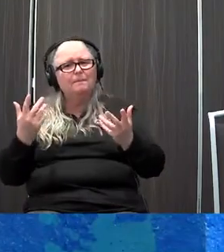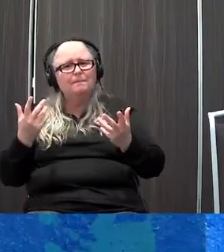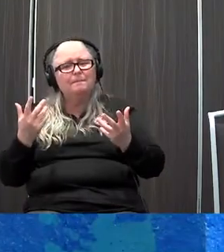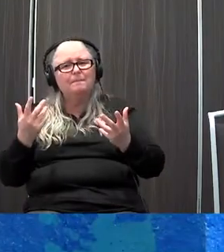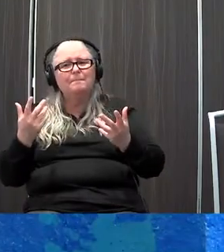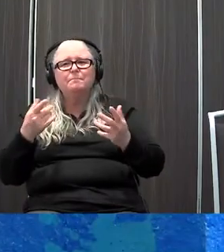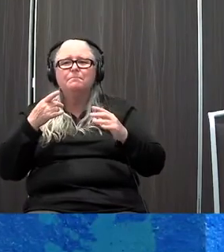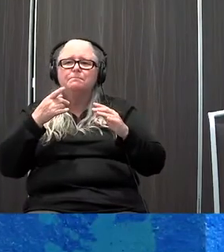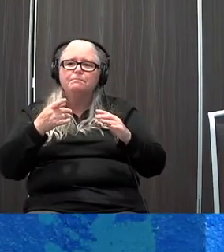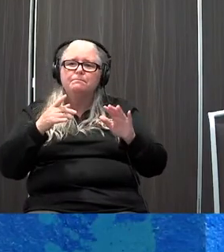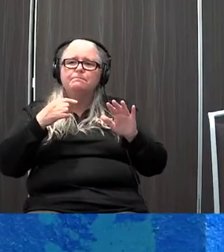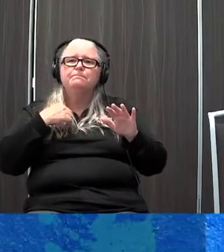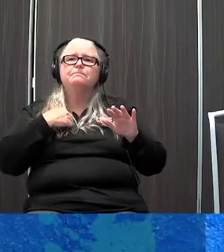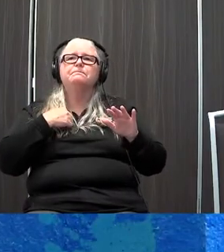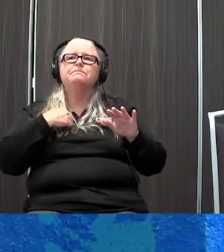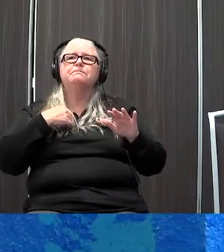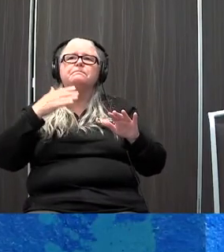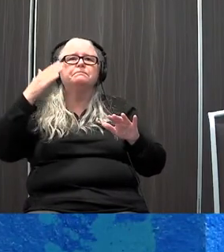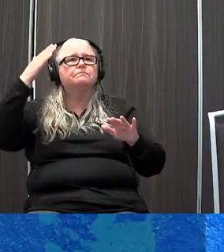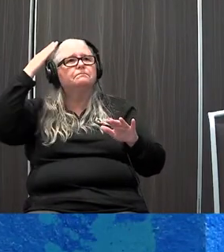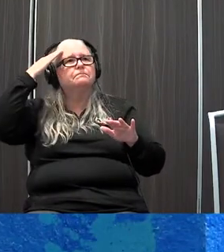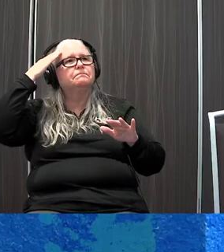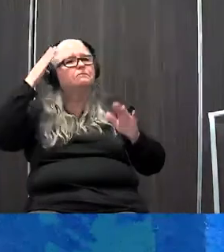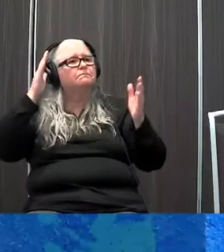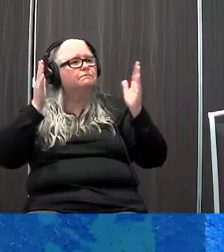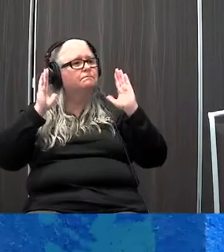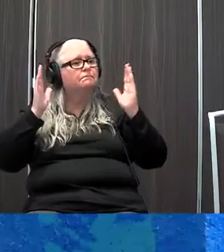Just kind of take notice of where you are right now.